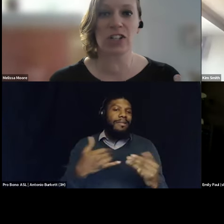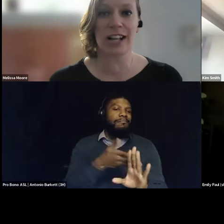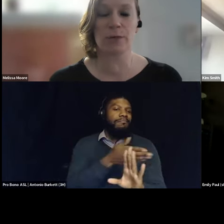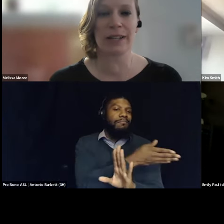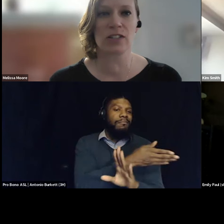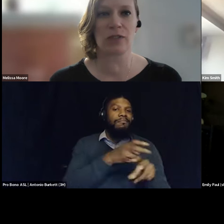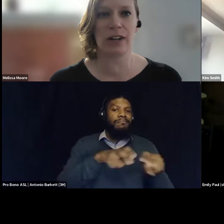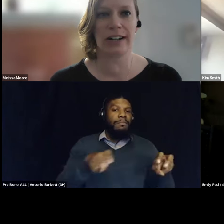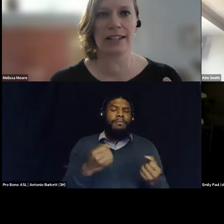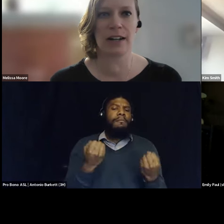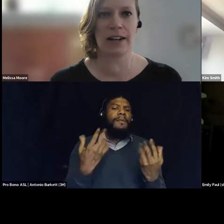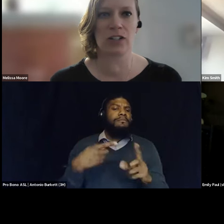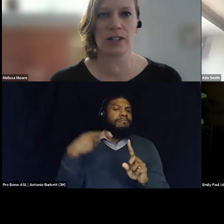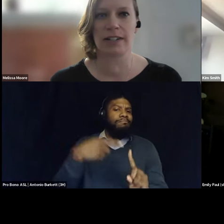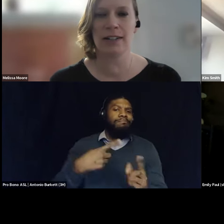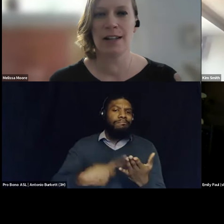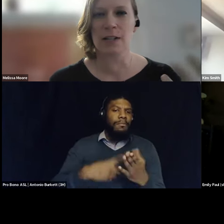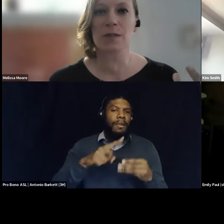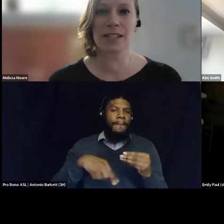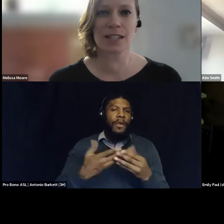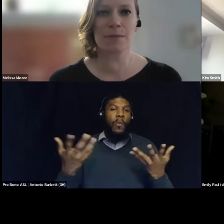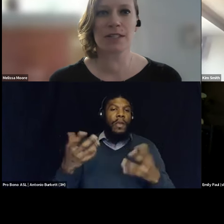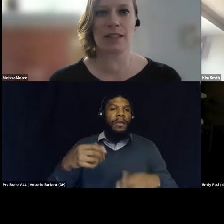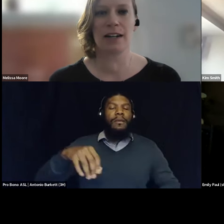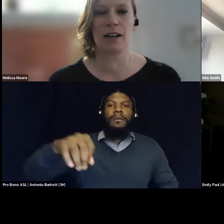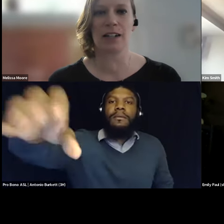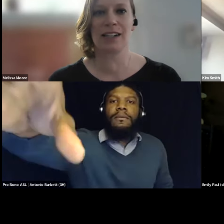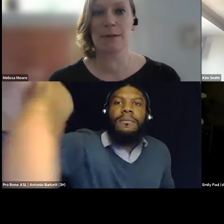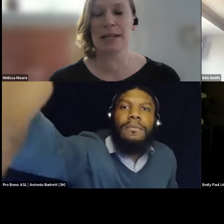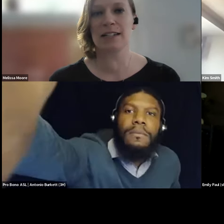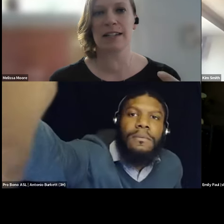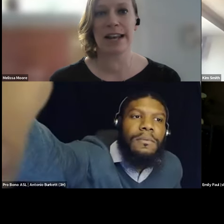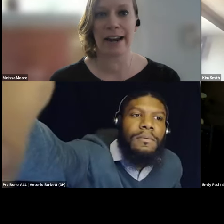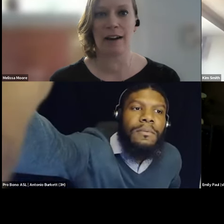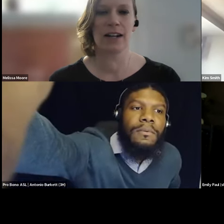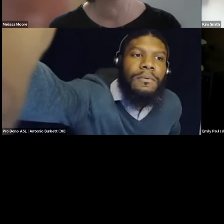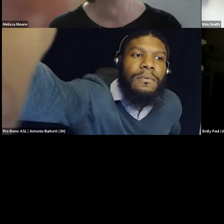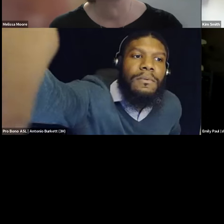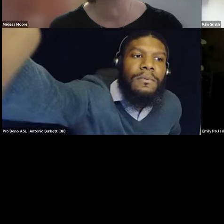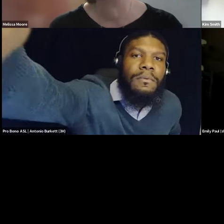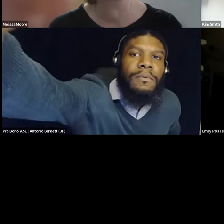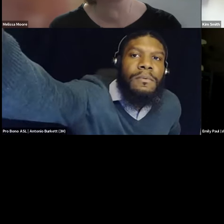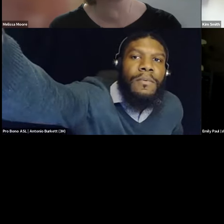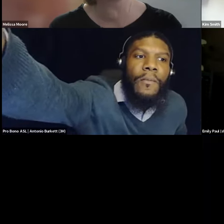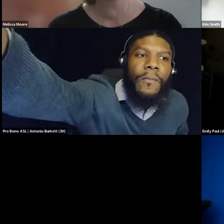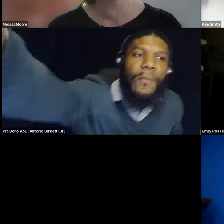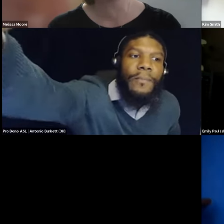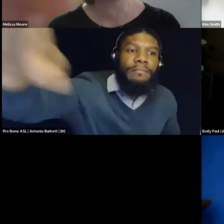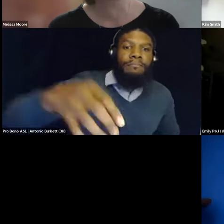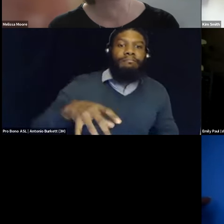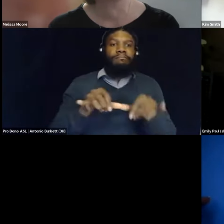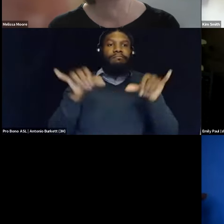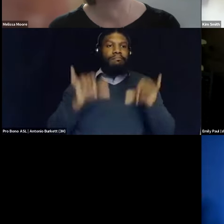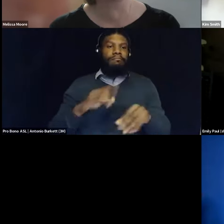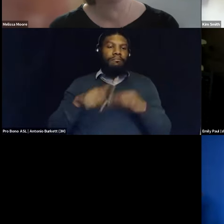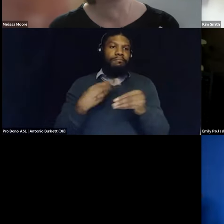conversation has been so far has touched on, you know, systems that are claiming to care and provide support or